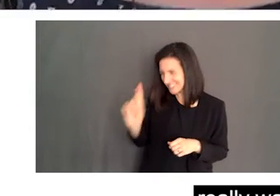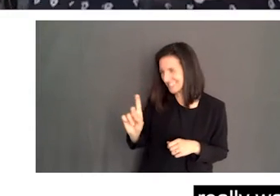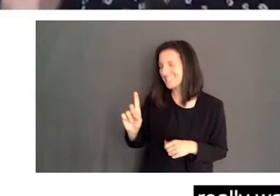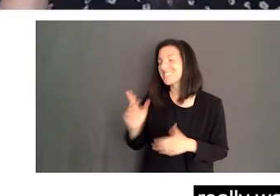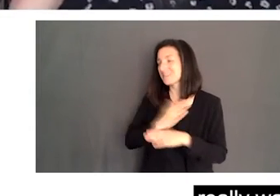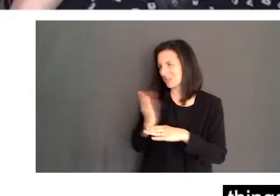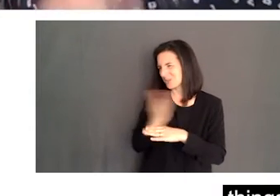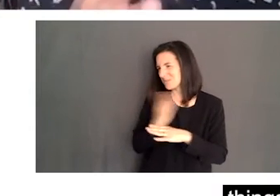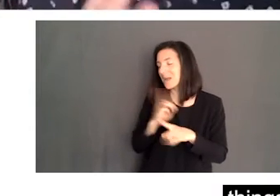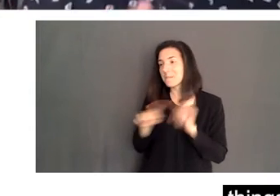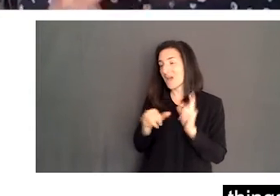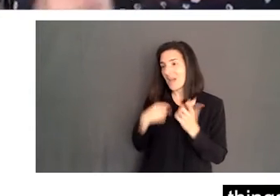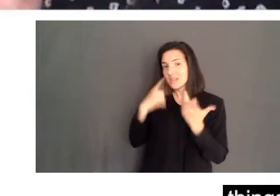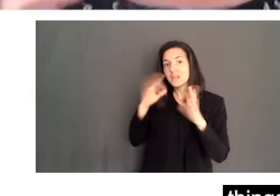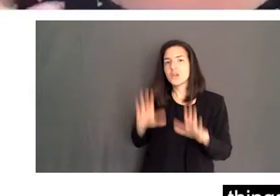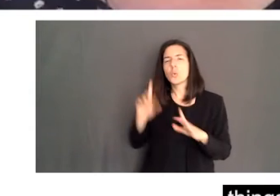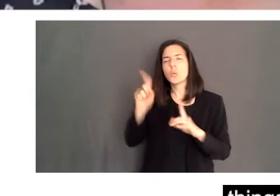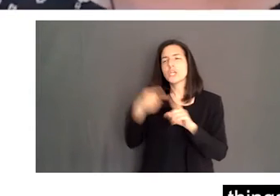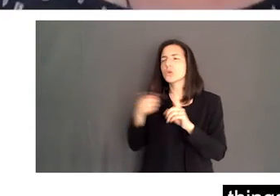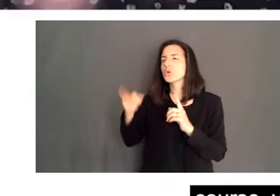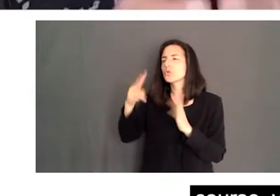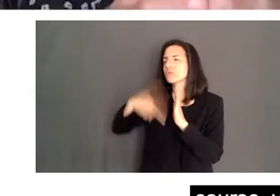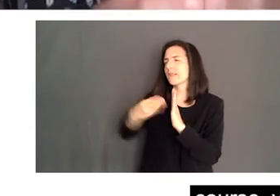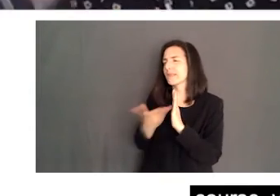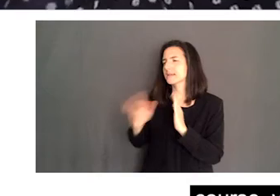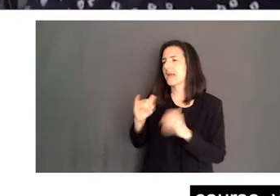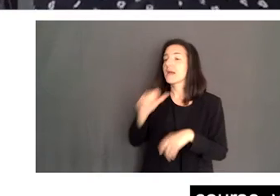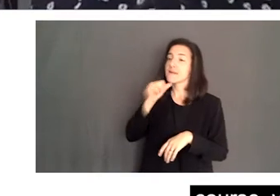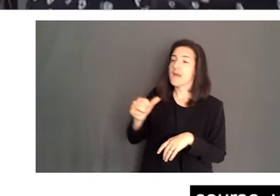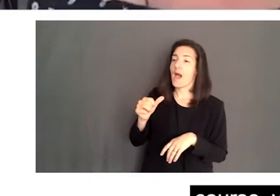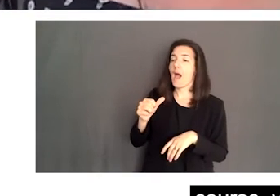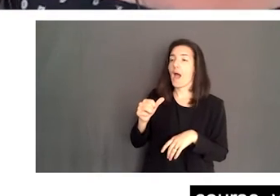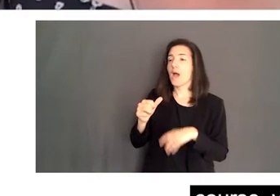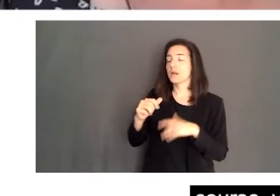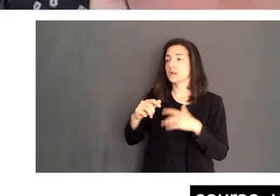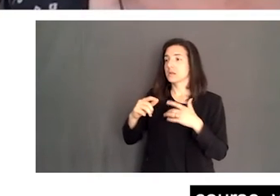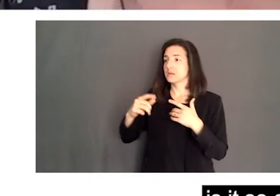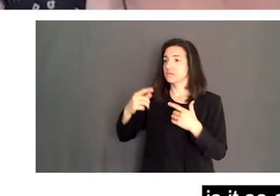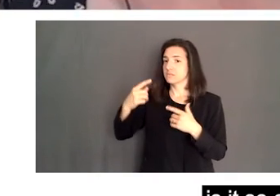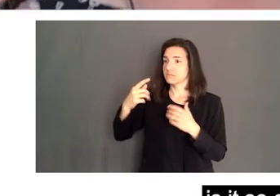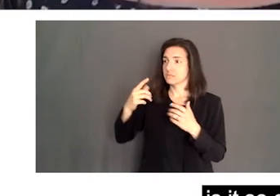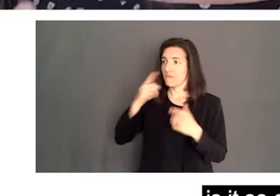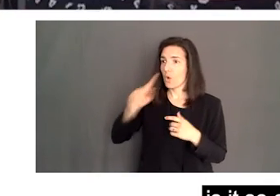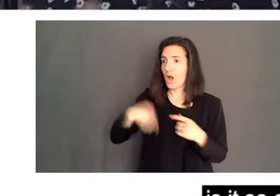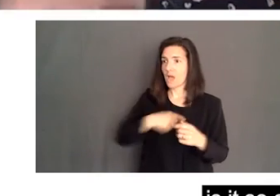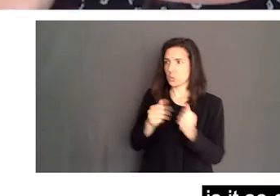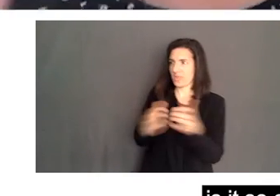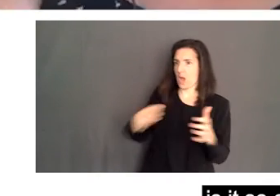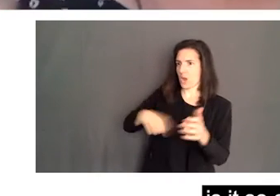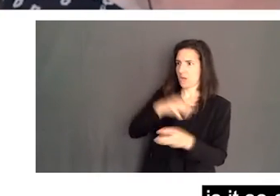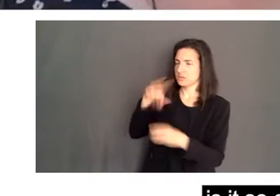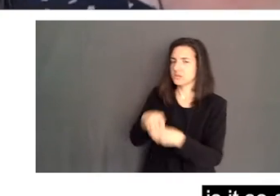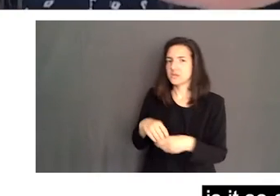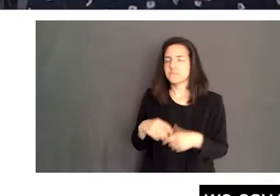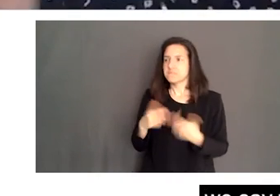is, you know, when you read things like Not For Us Without Us, which is, of course, very much the theme, you can hear it, but is it so? And then you look at the